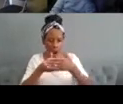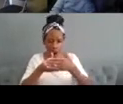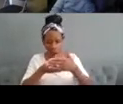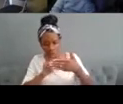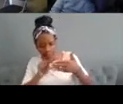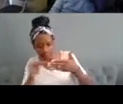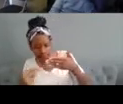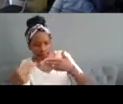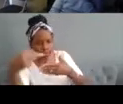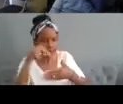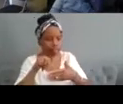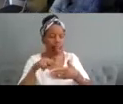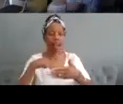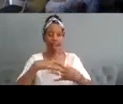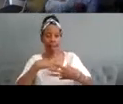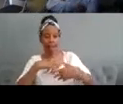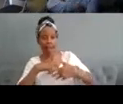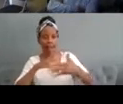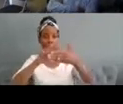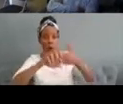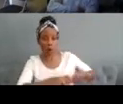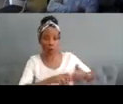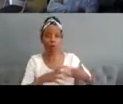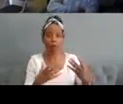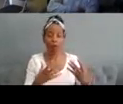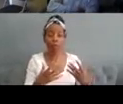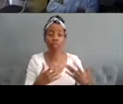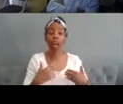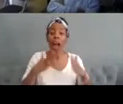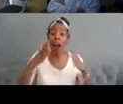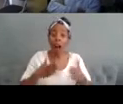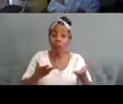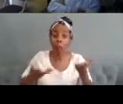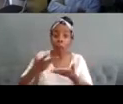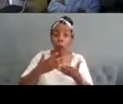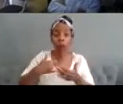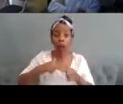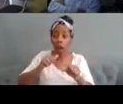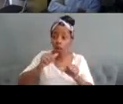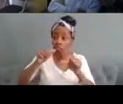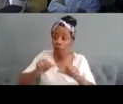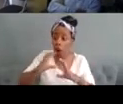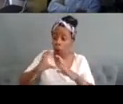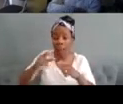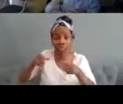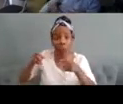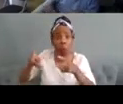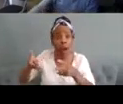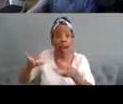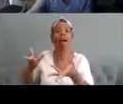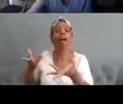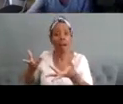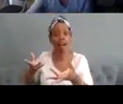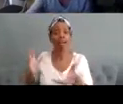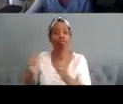communication styles have to come first making the work itself can often be an area of